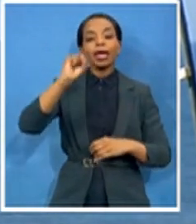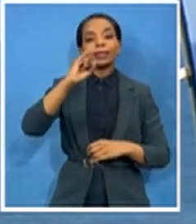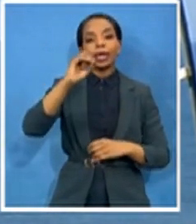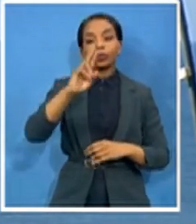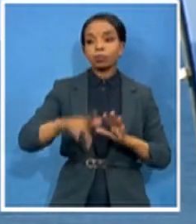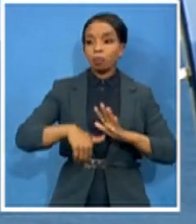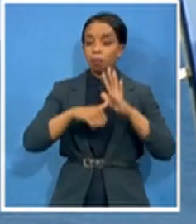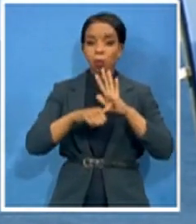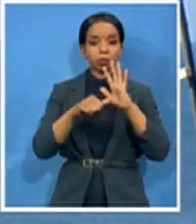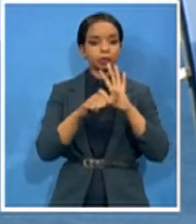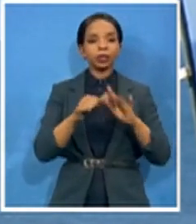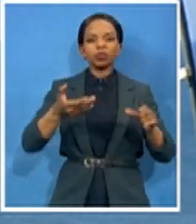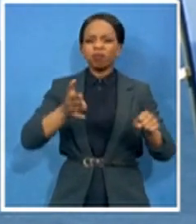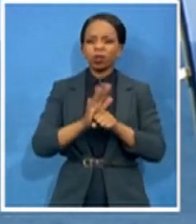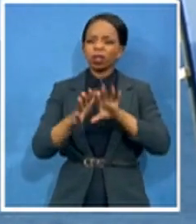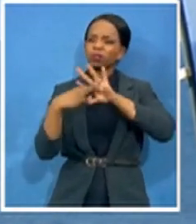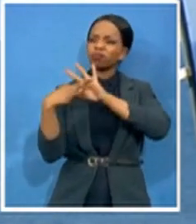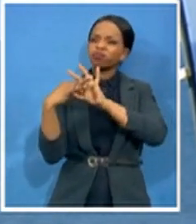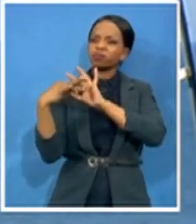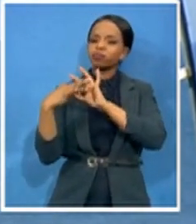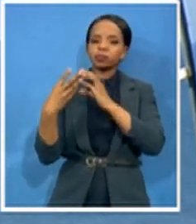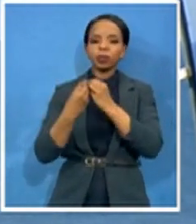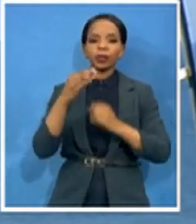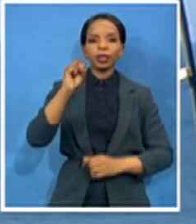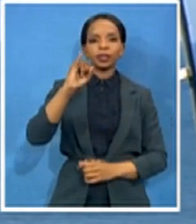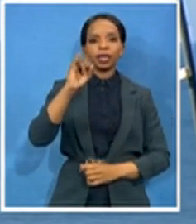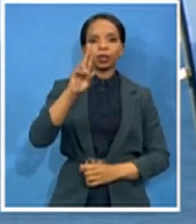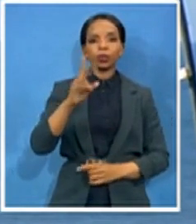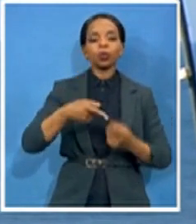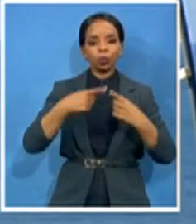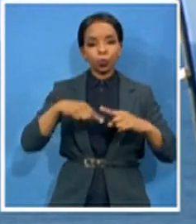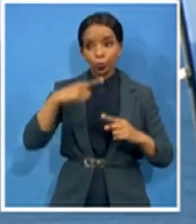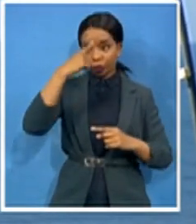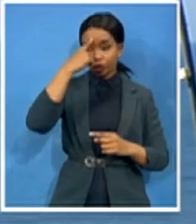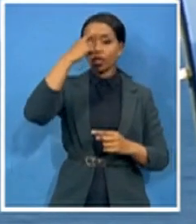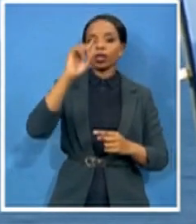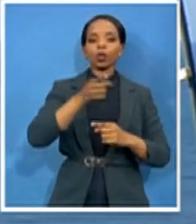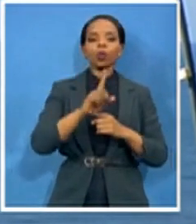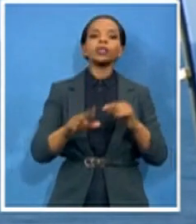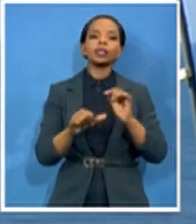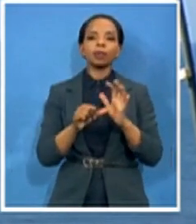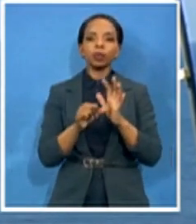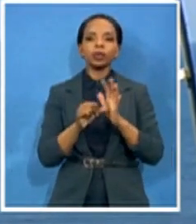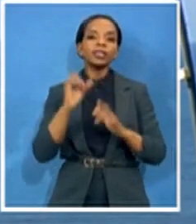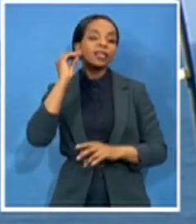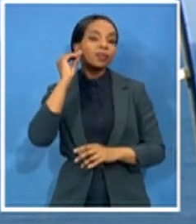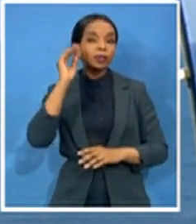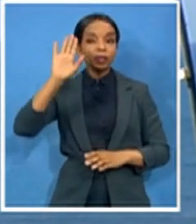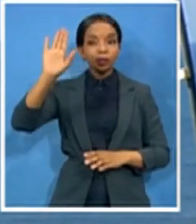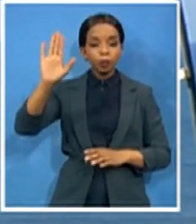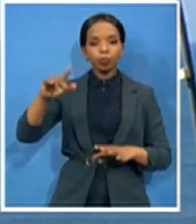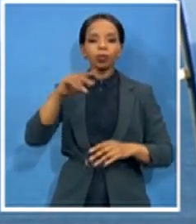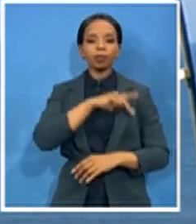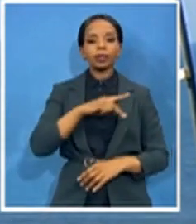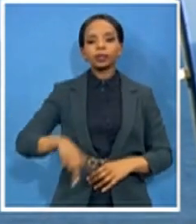SIU and we think it's an important proclamation by the president. Now, with regard to the tribunal, that's also